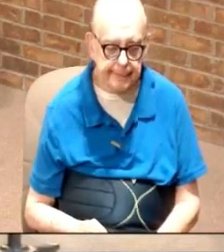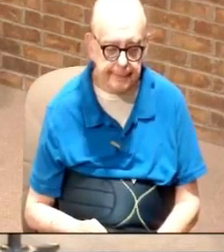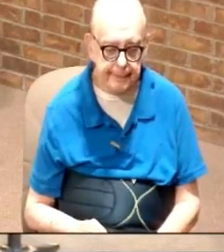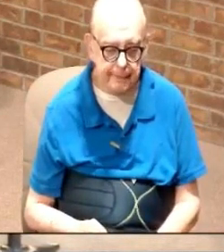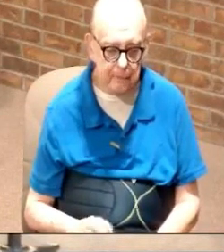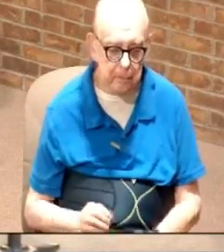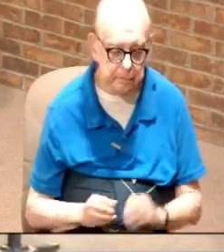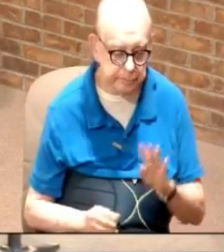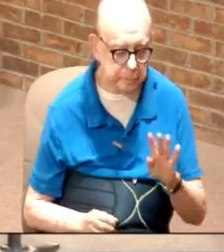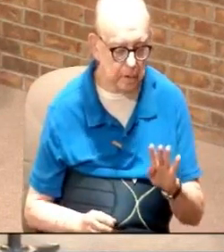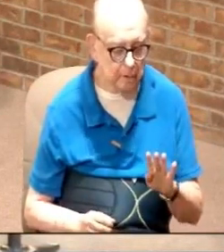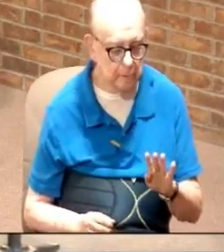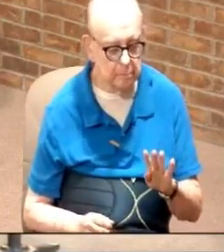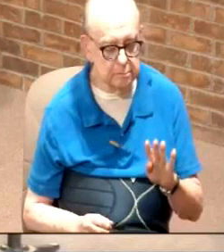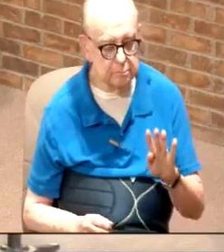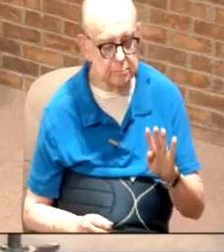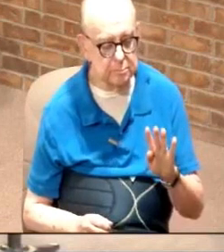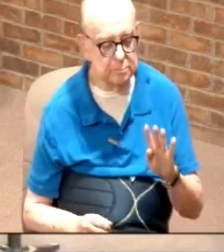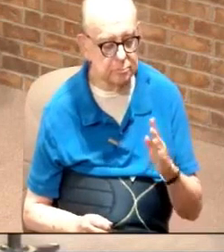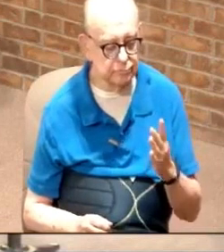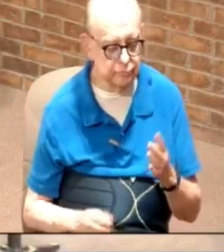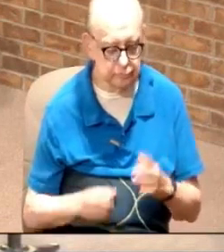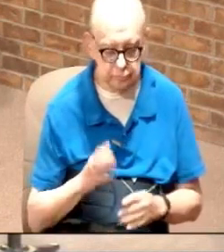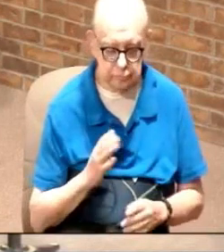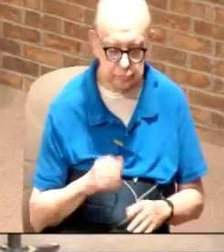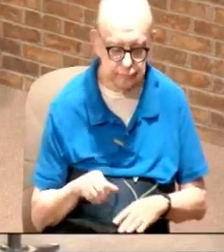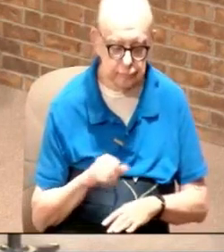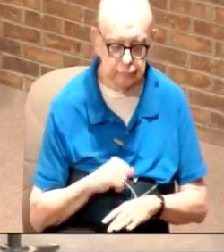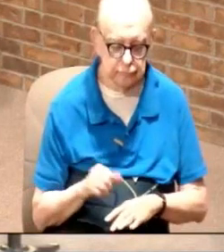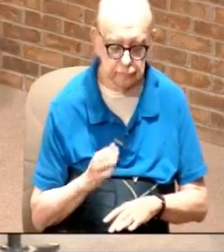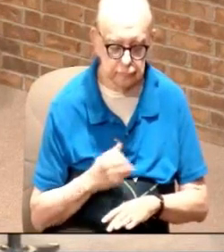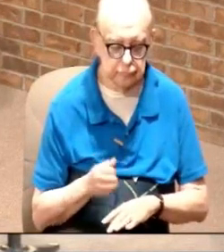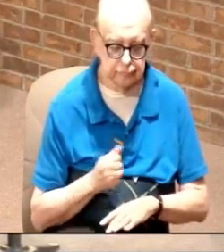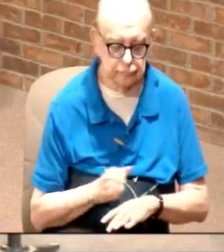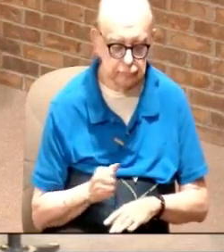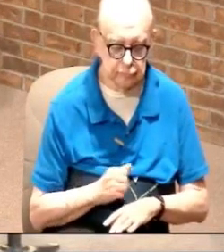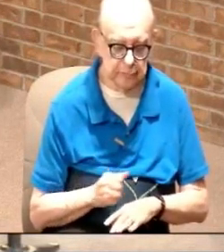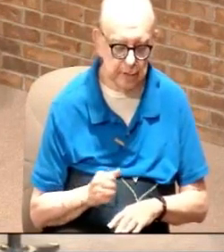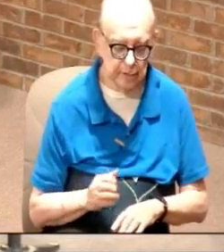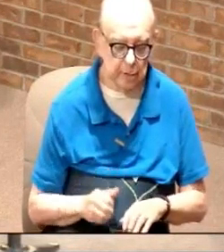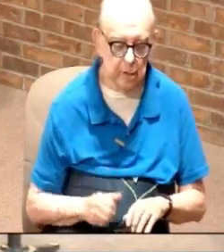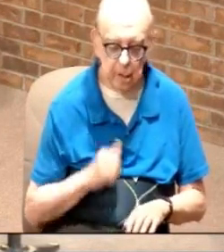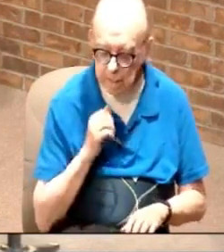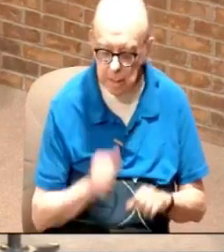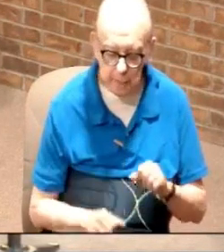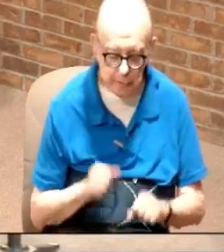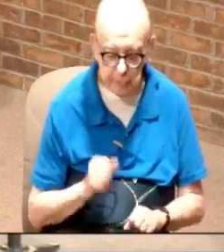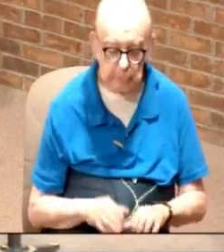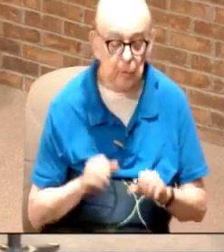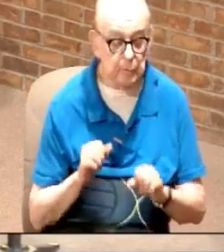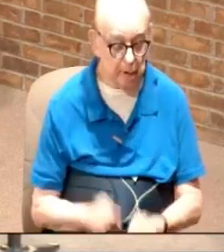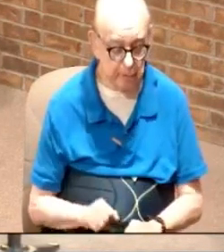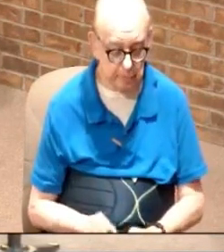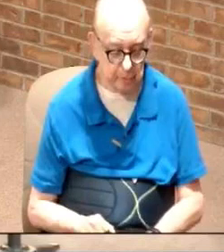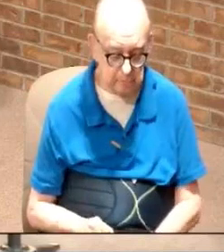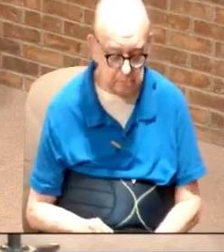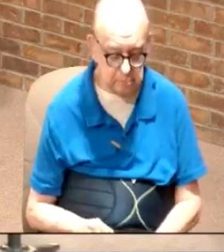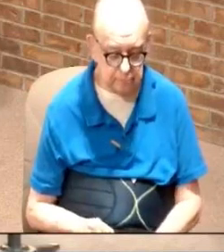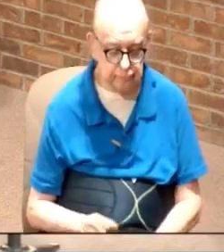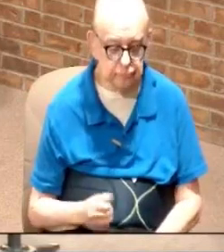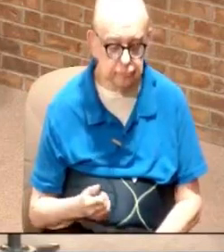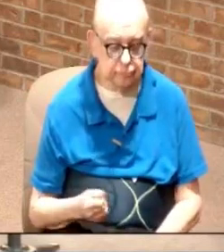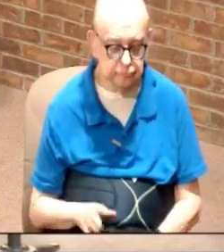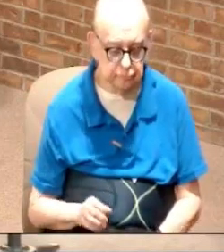number four God's anointing makes the impossible possible okay Luke 18